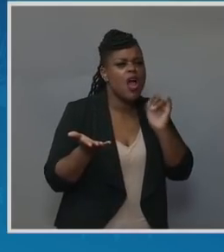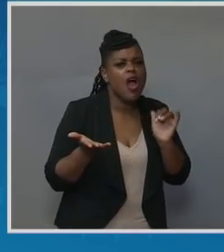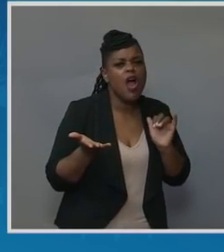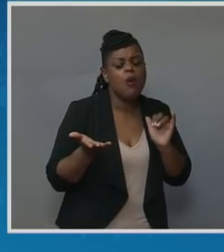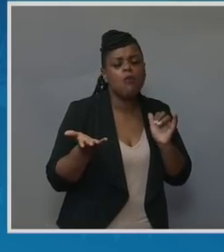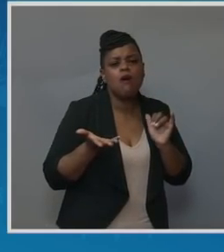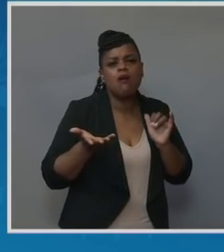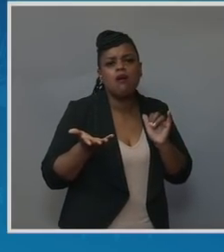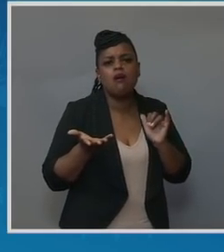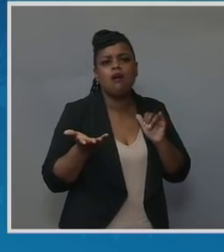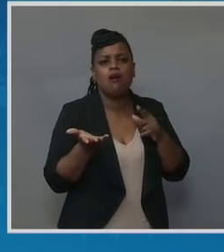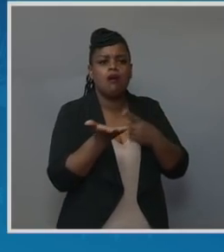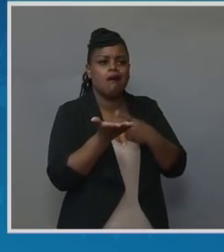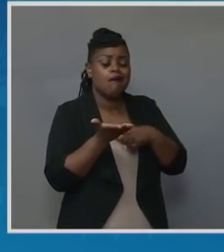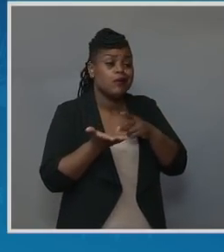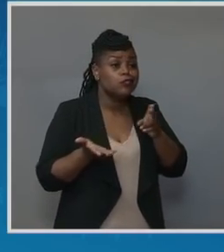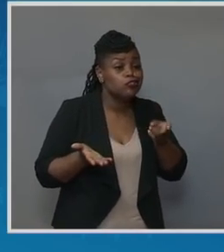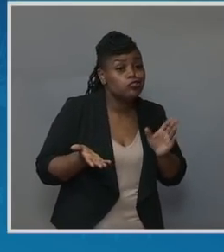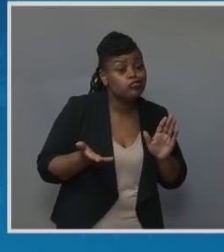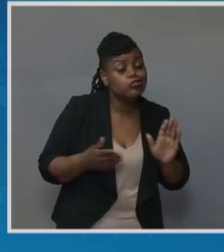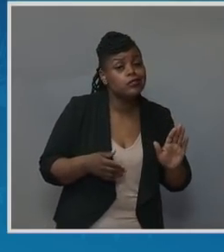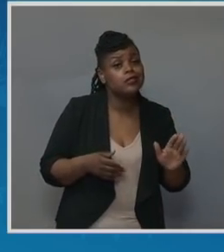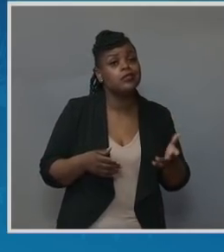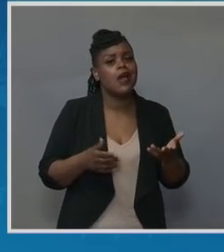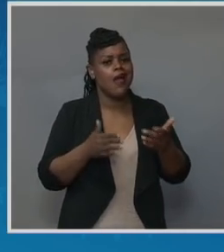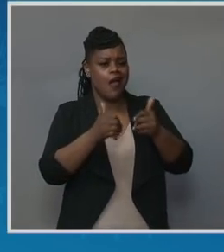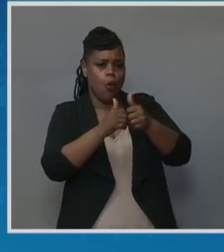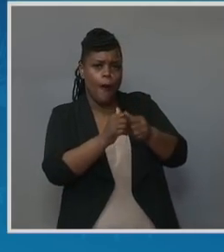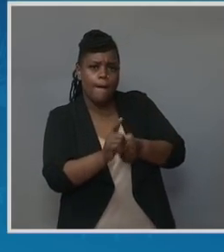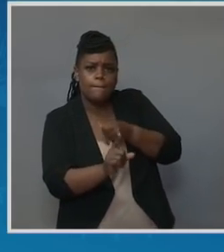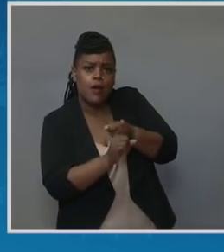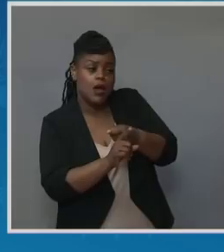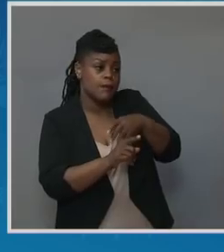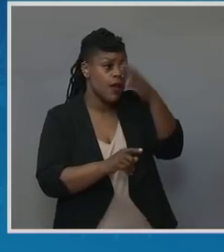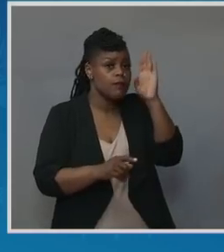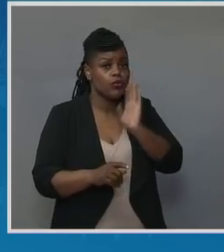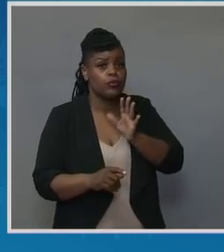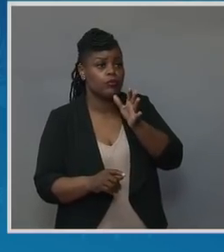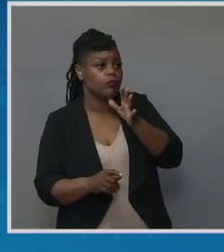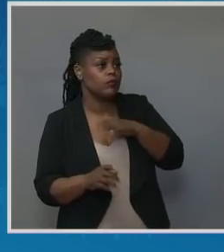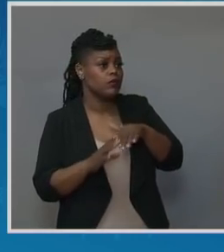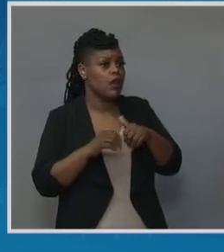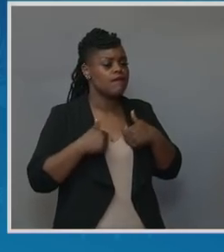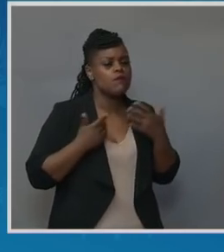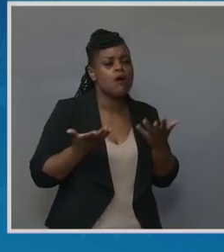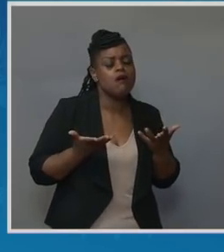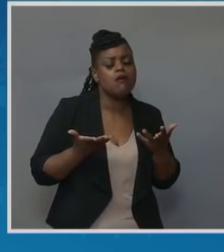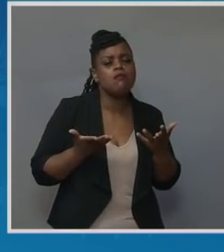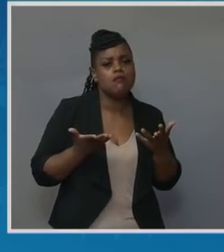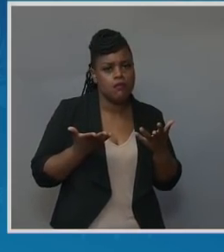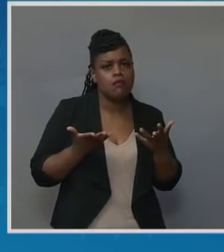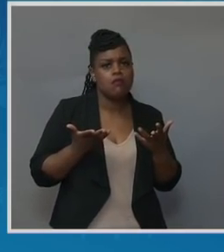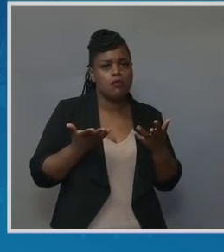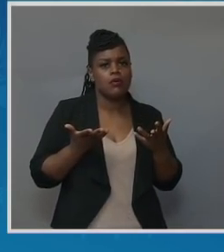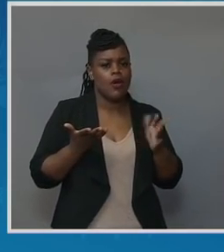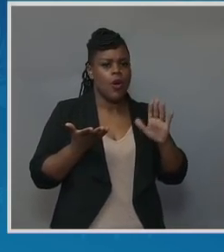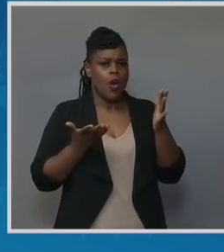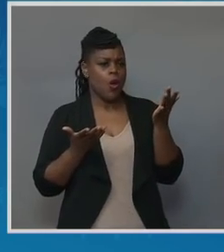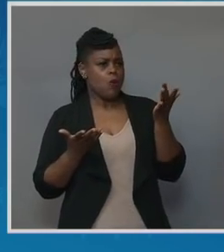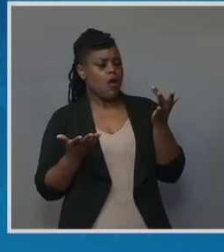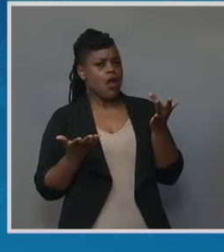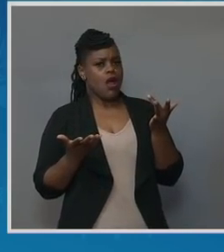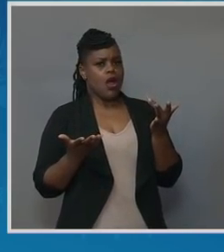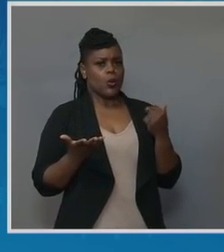racism. How has it impacted black and brown women's lives over the last hundred years? Why might they have issues with trust around the healthcare system?